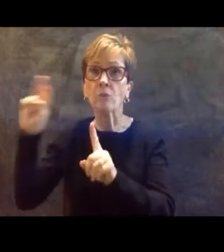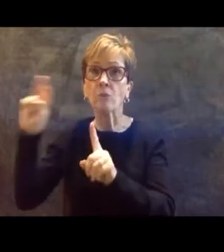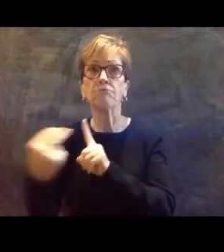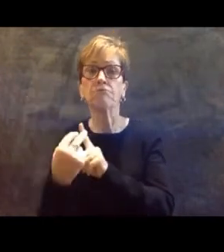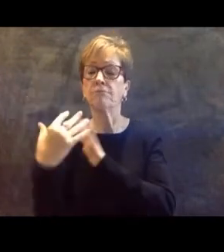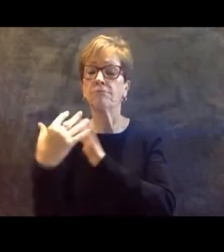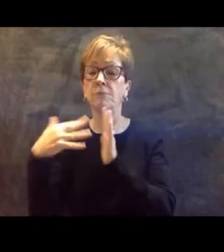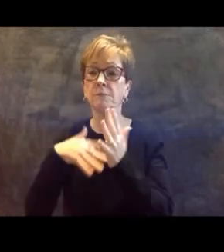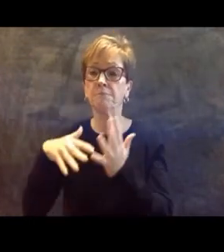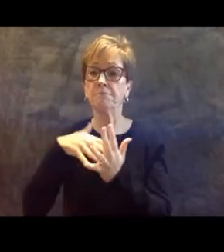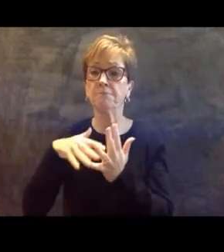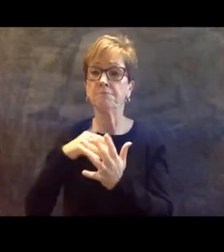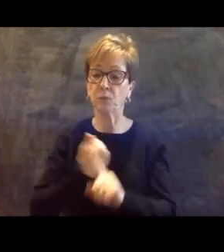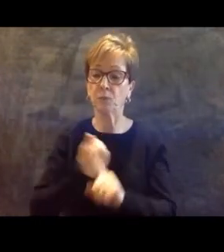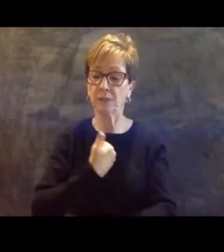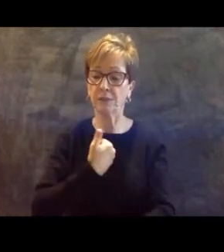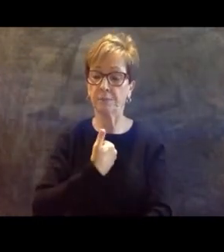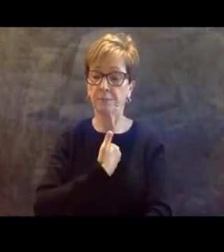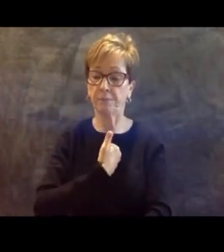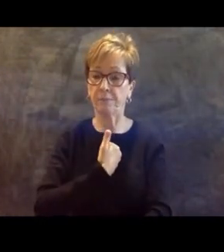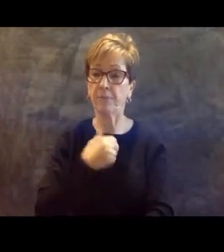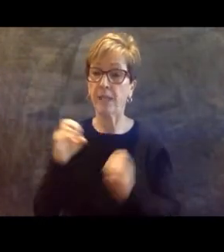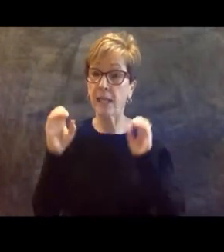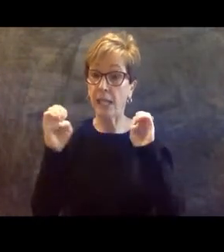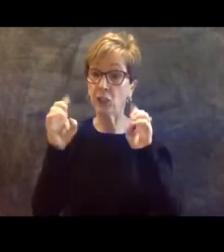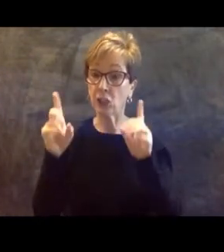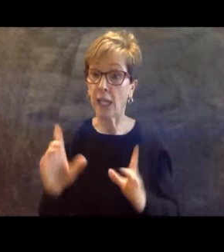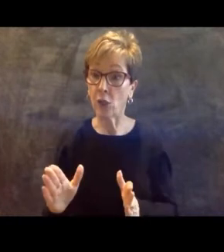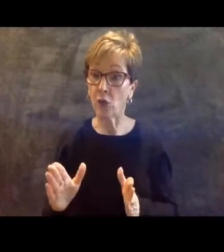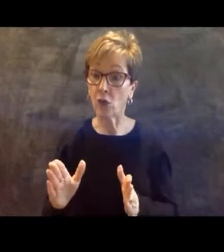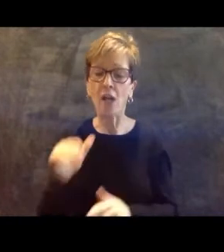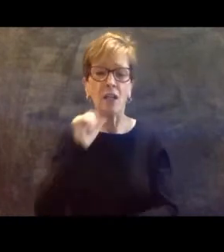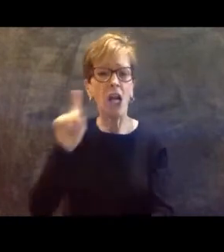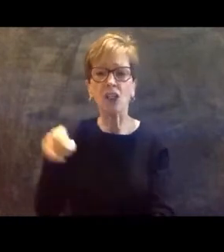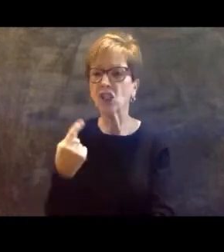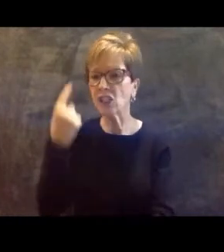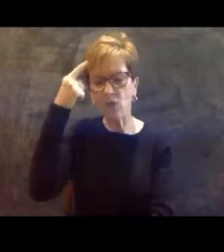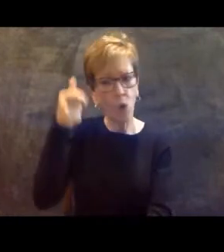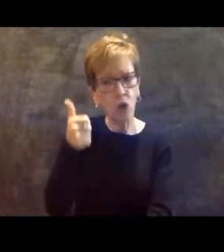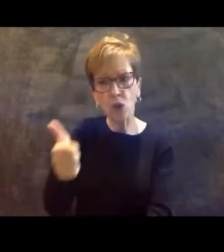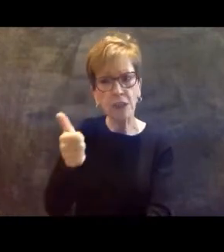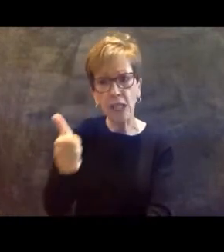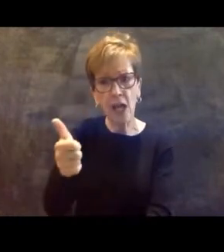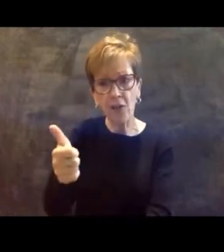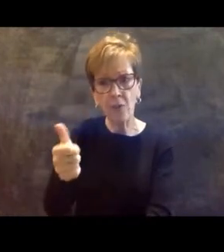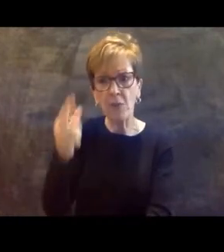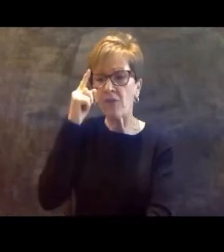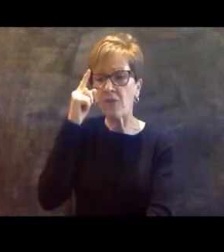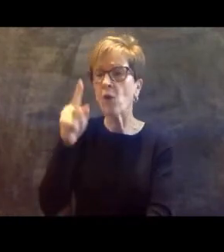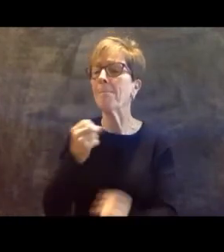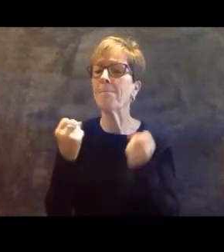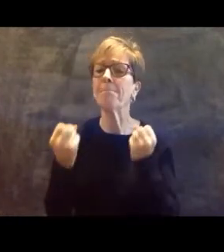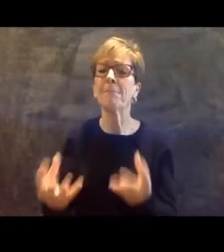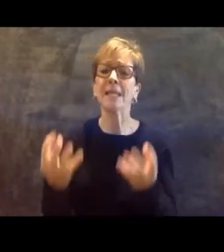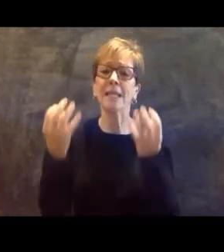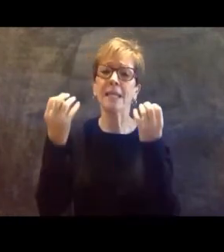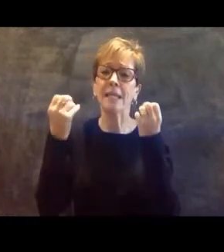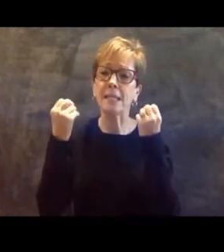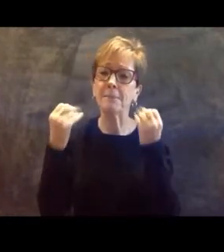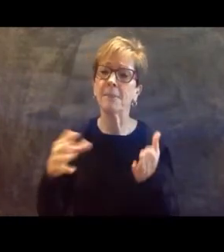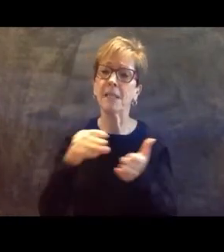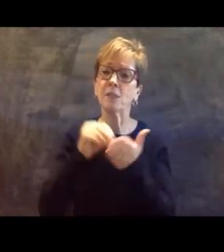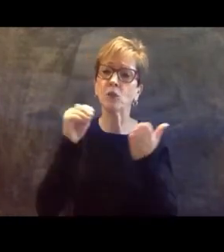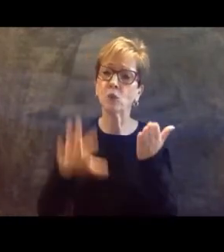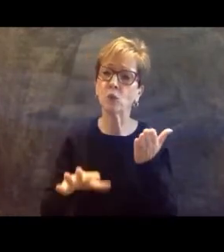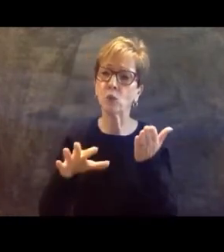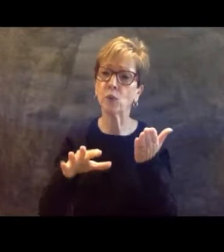not just for yourself, but more importantly, for the many, many students that you will serve over your